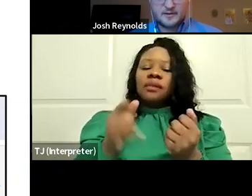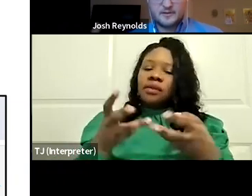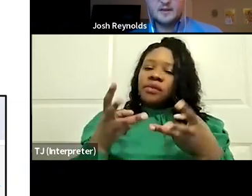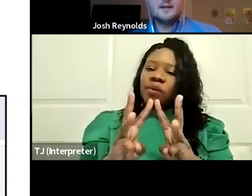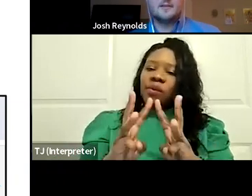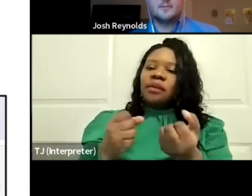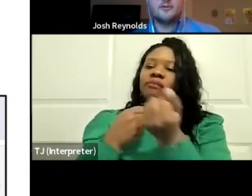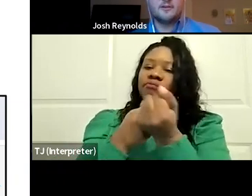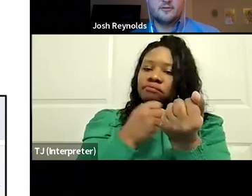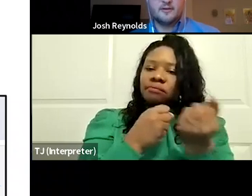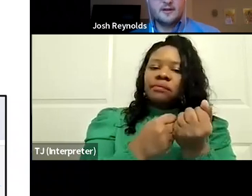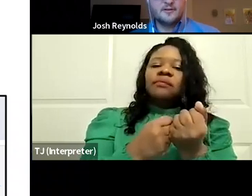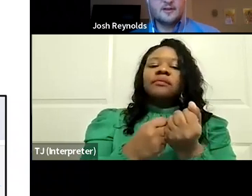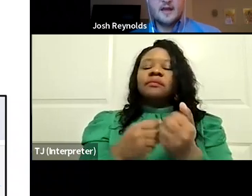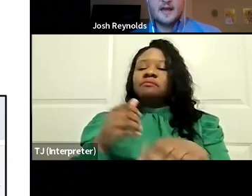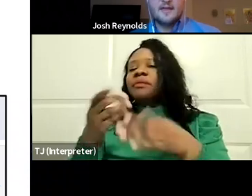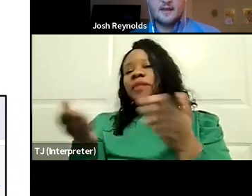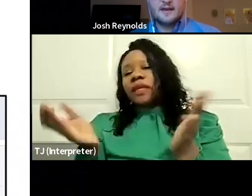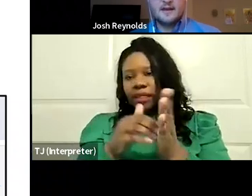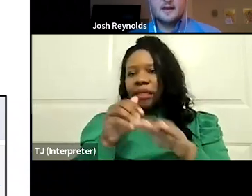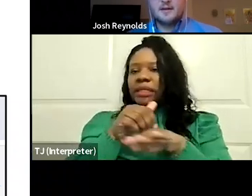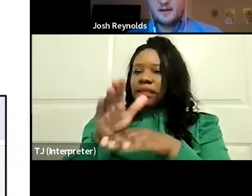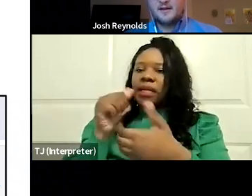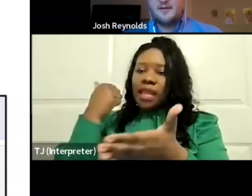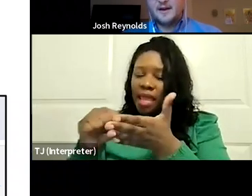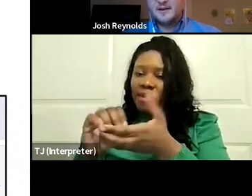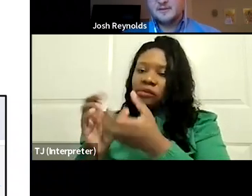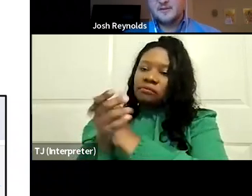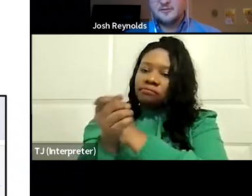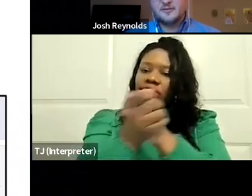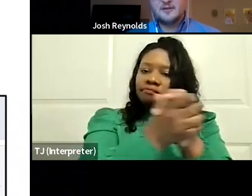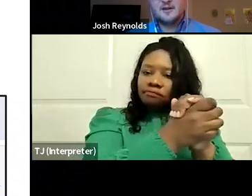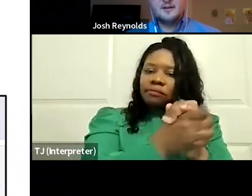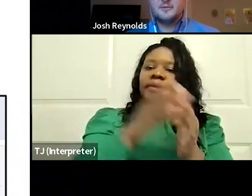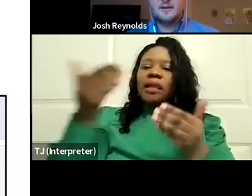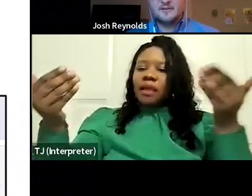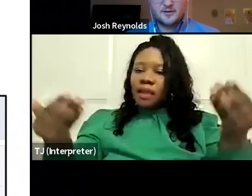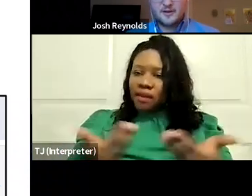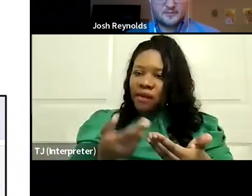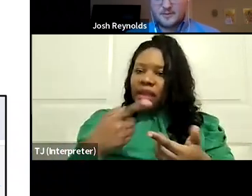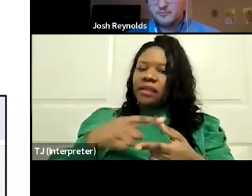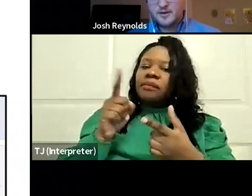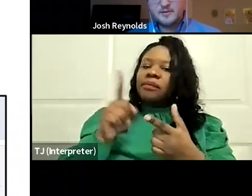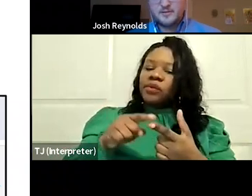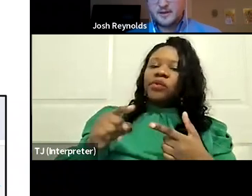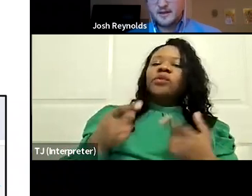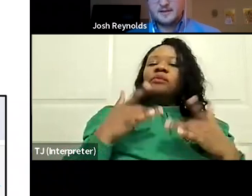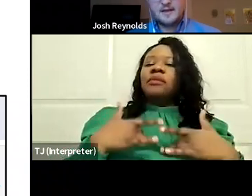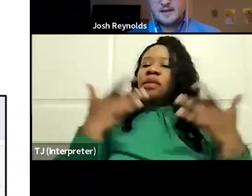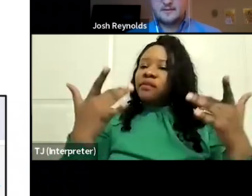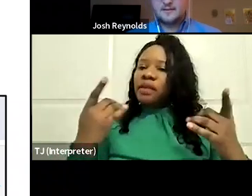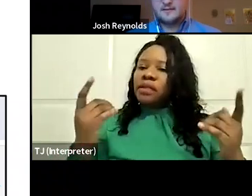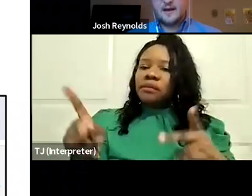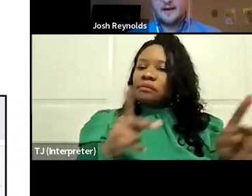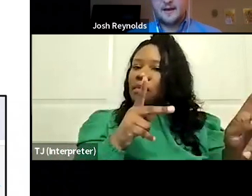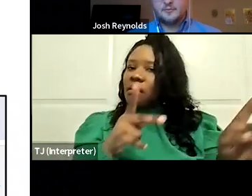Like I mentioned, send some congratulatory letters, and then invite elected officials to events early and often. And I'm really, really going to hit